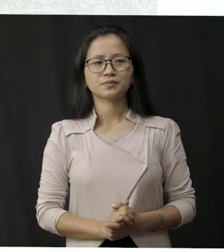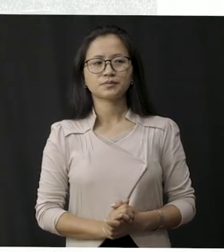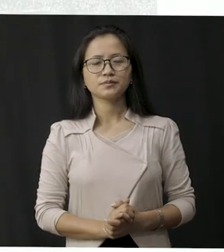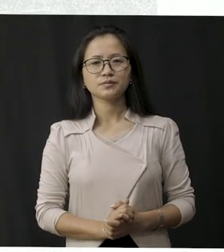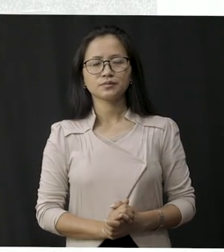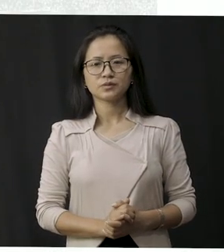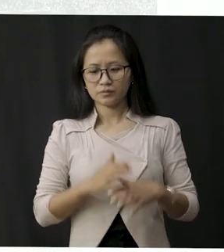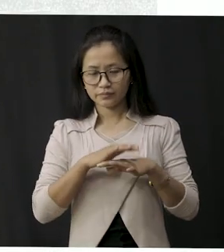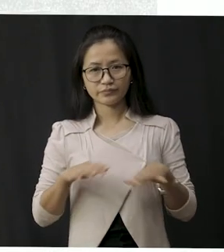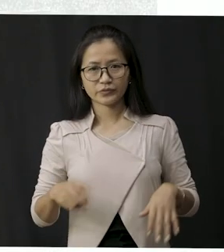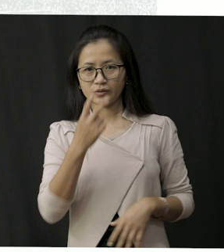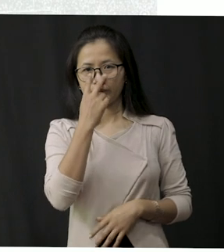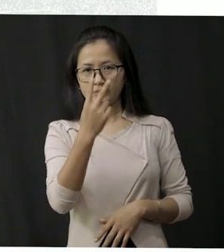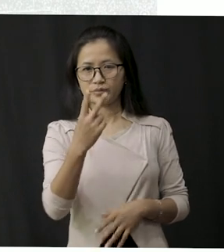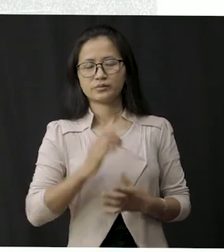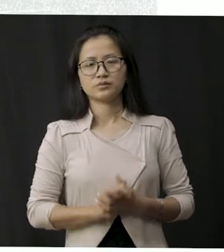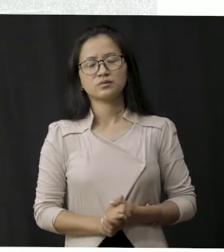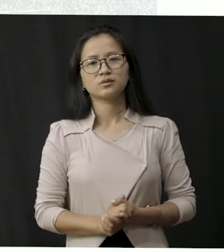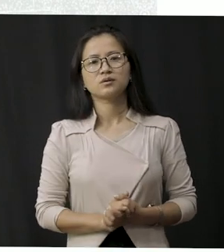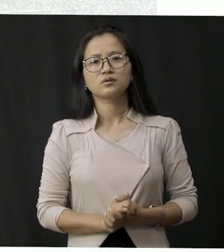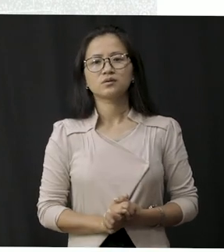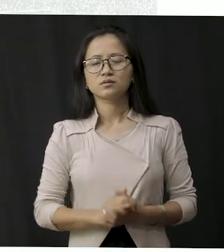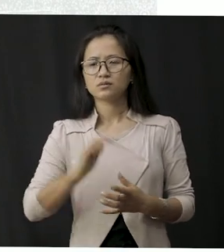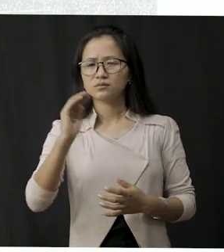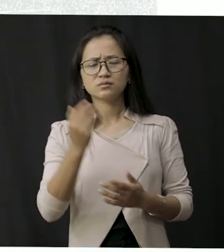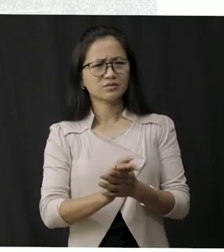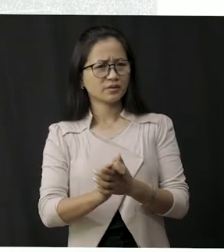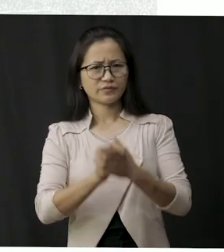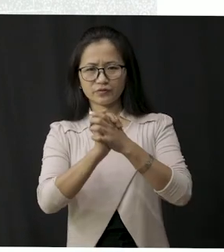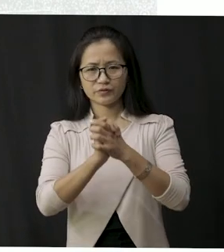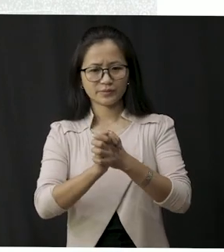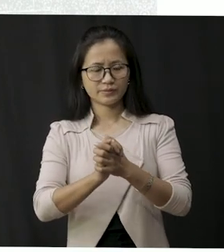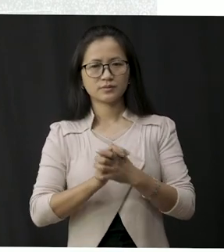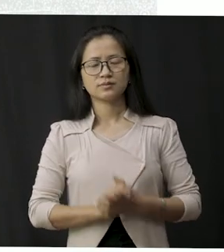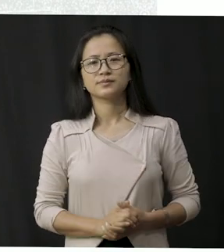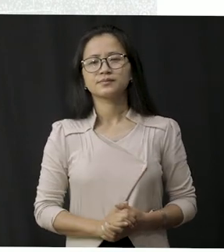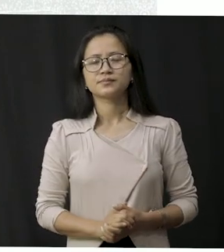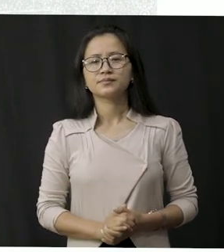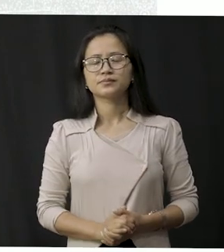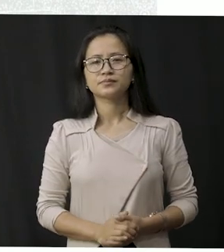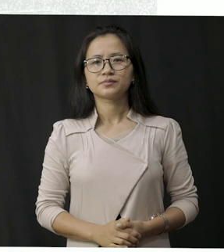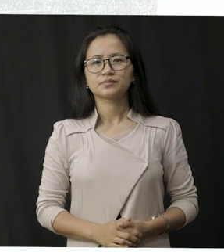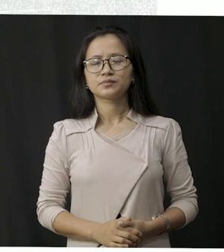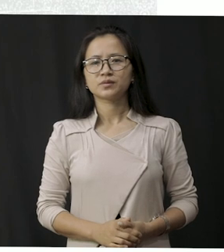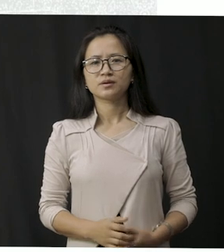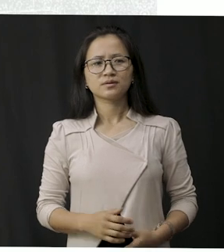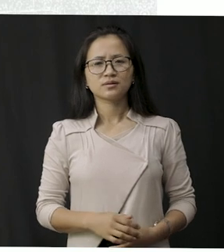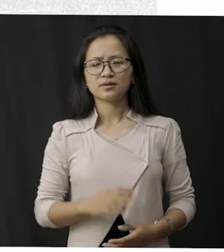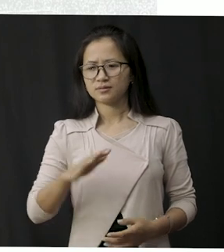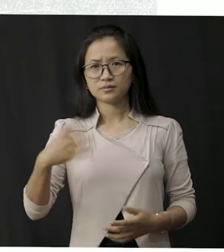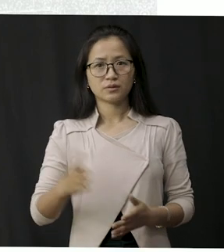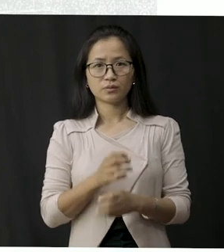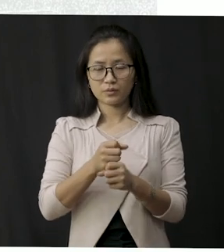So students here we can see some friends here over here and since they are with